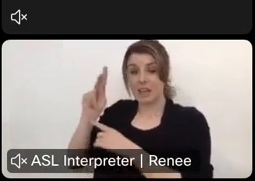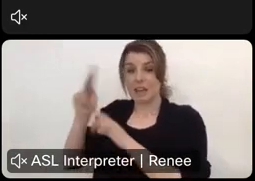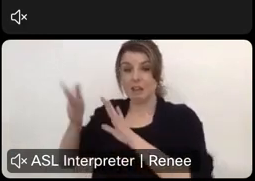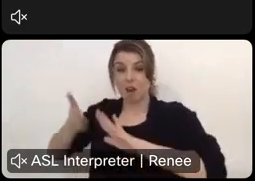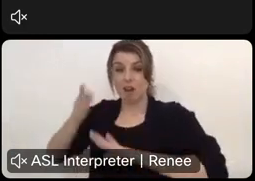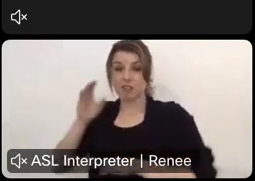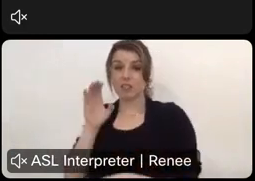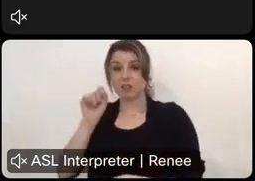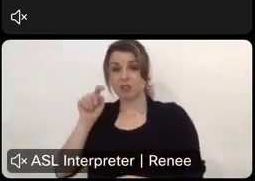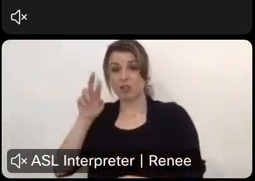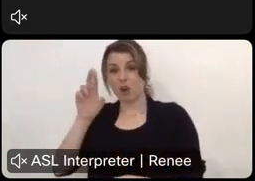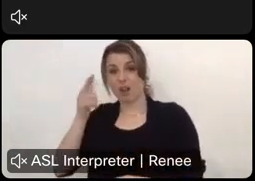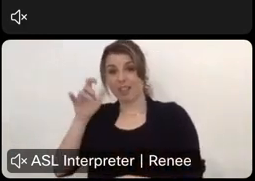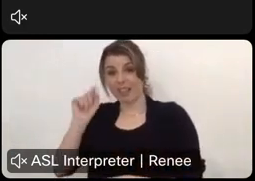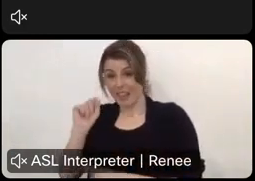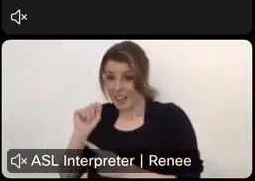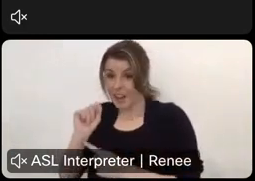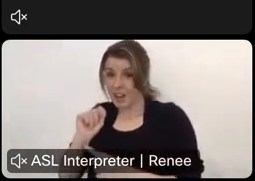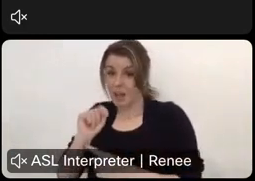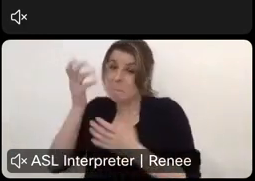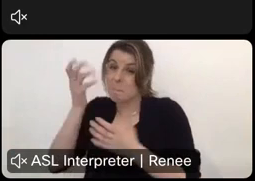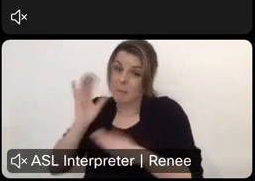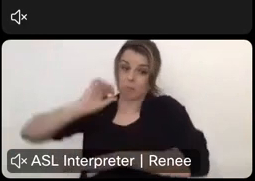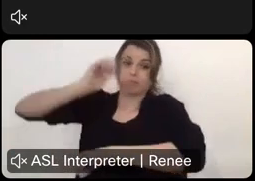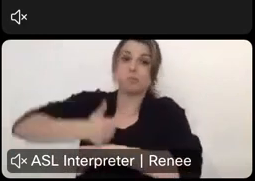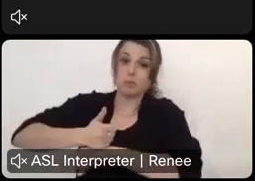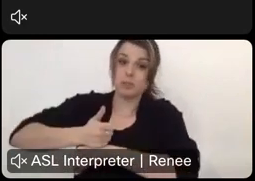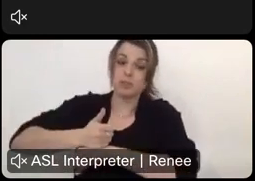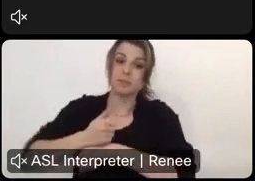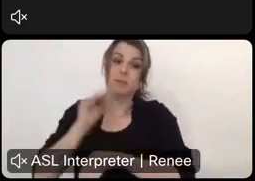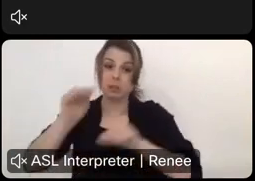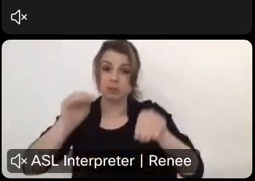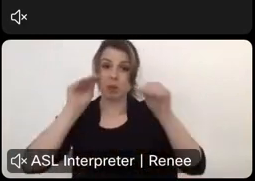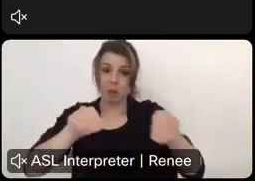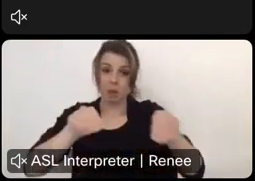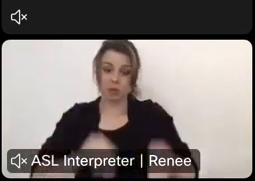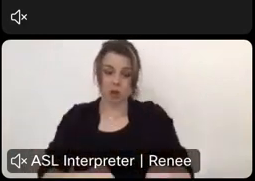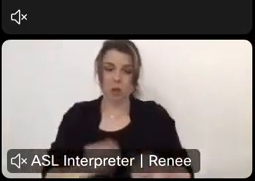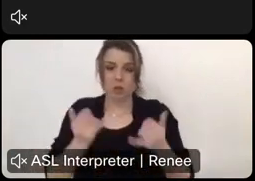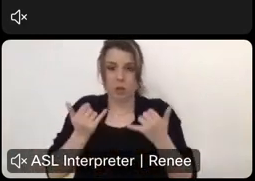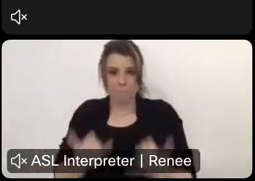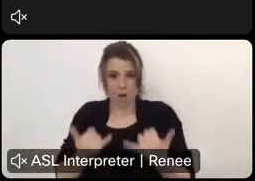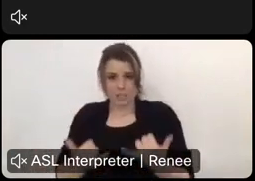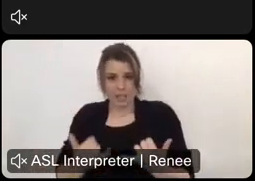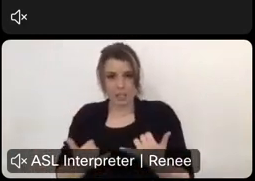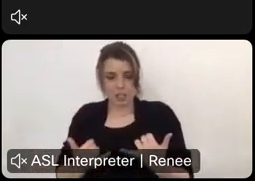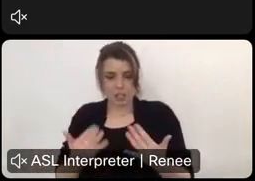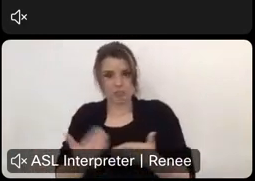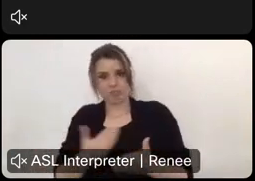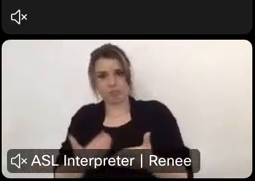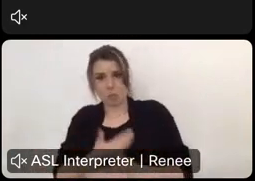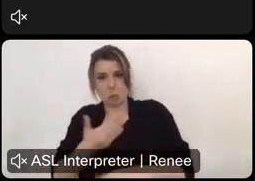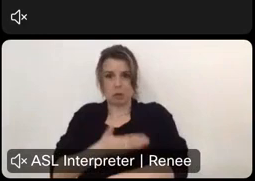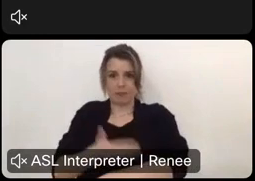satellite connections. But as we're implementing those to improve our modernization in parks, we, we hope that